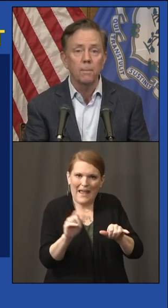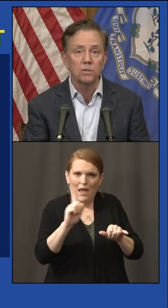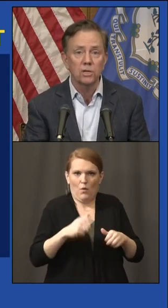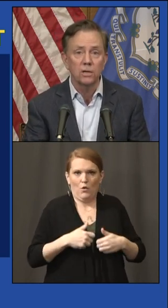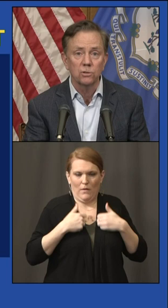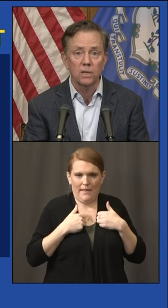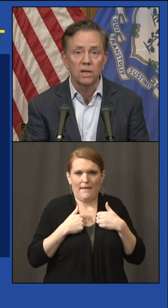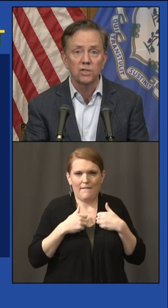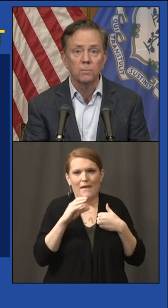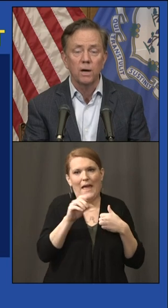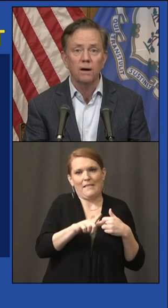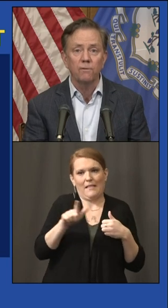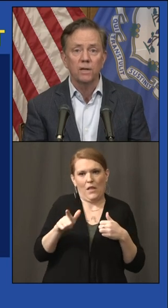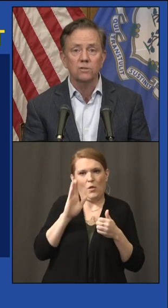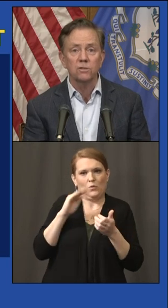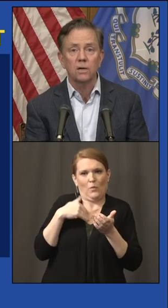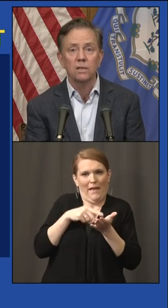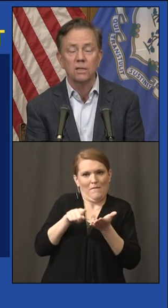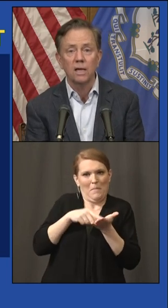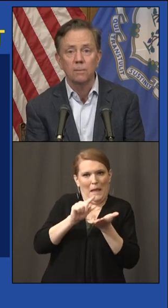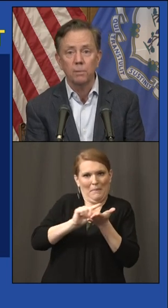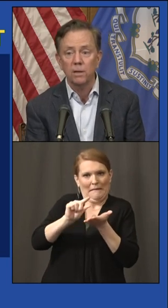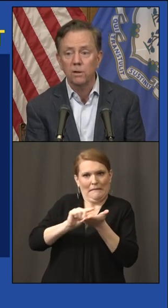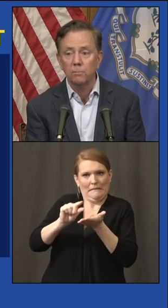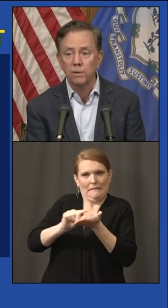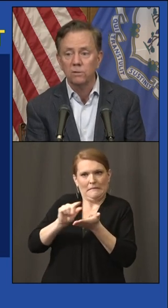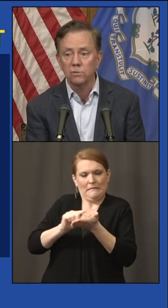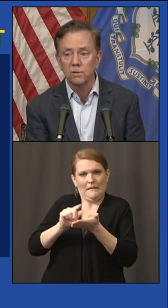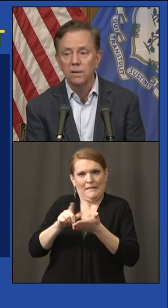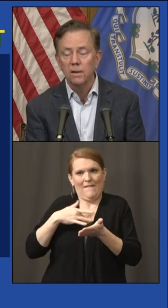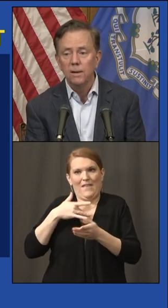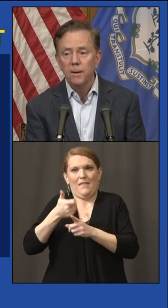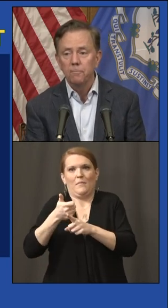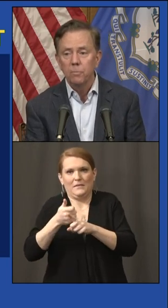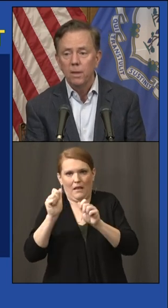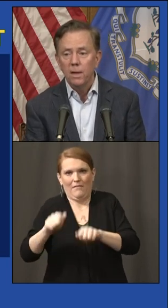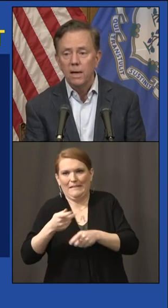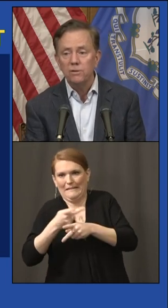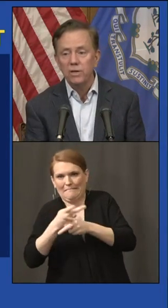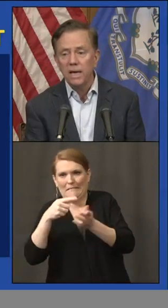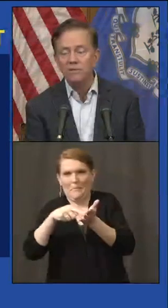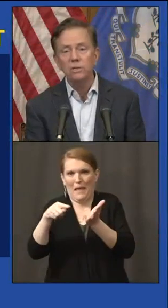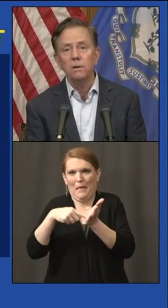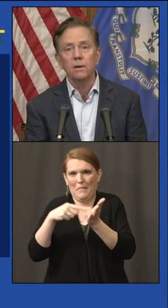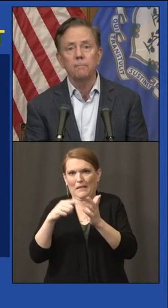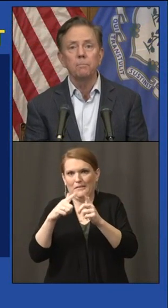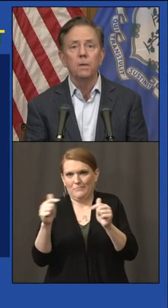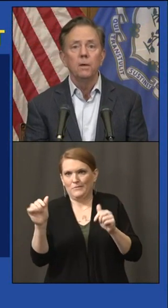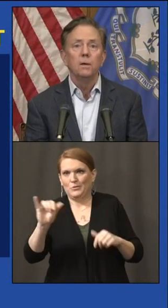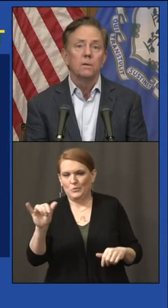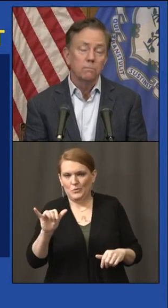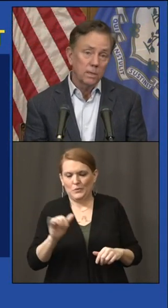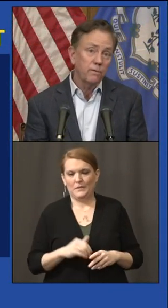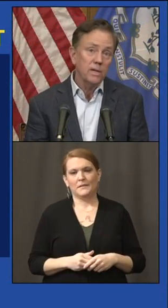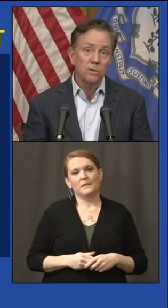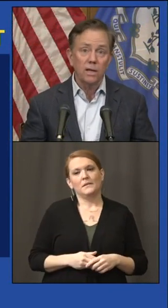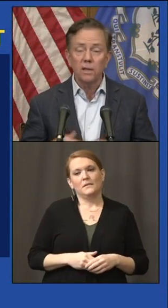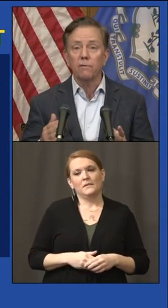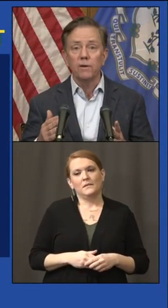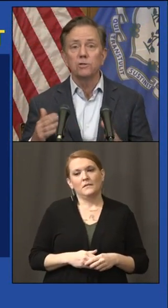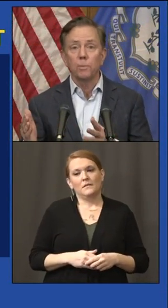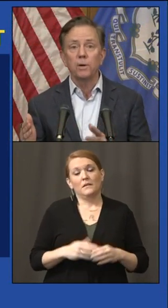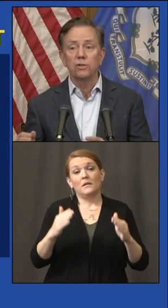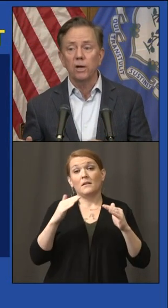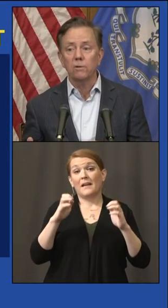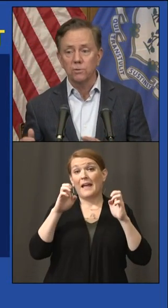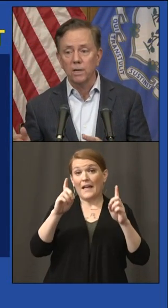payment schedule that gives them confidence that they can pay their bills. Education, let's face it, I